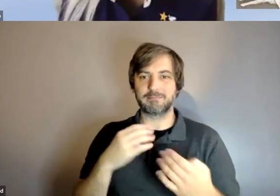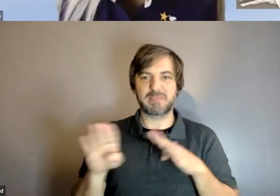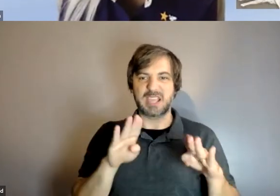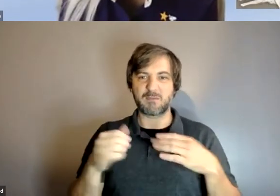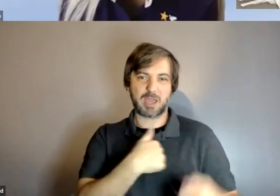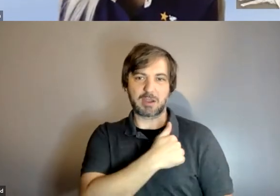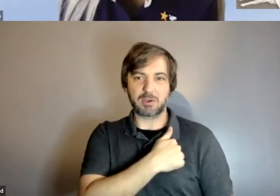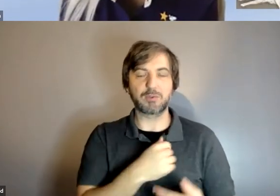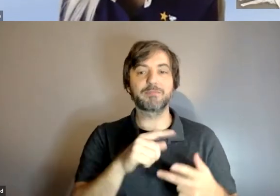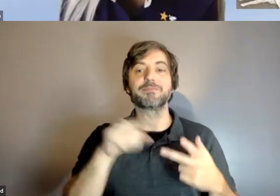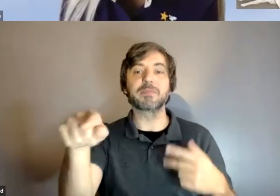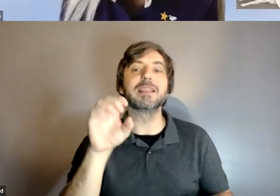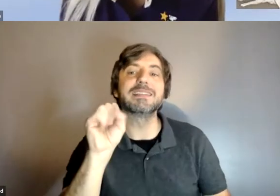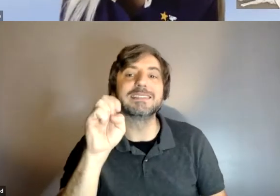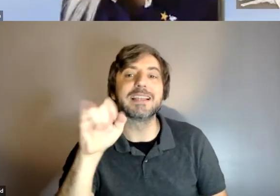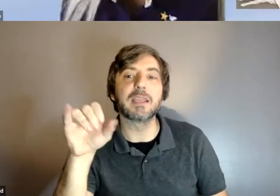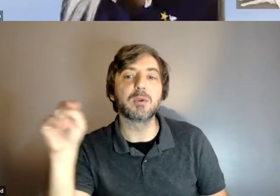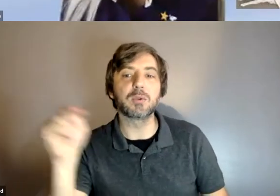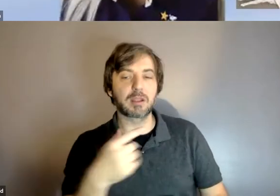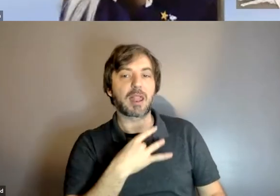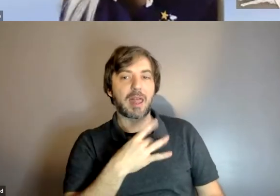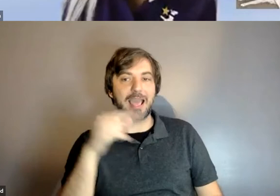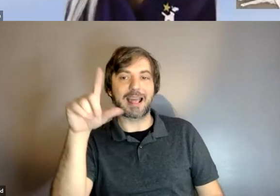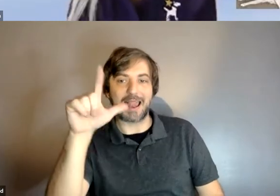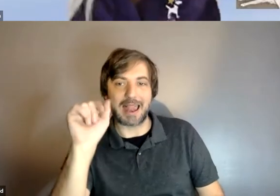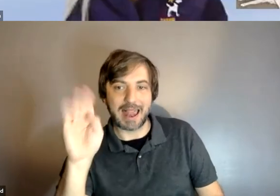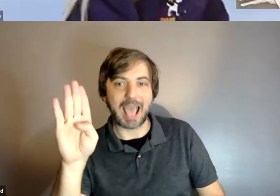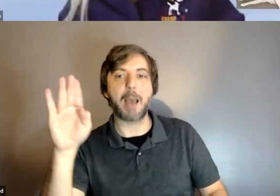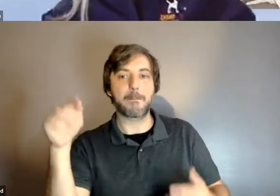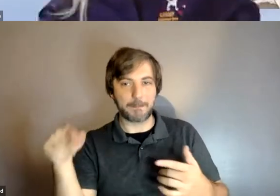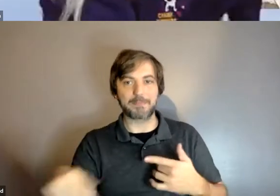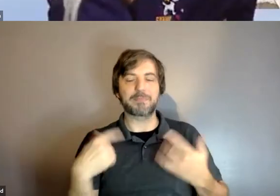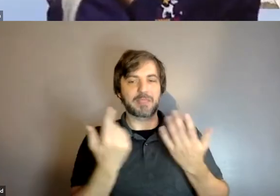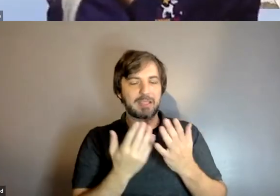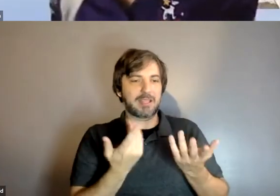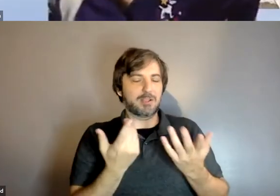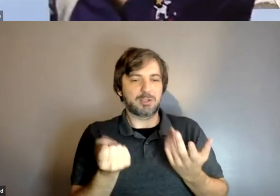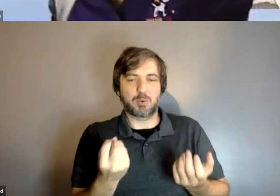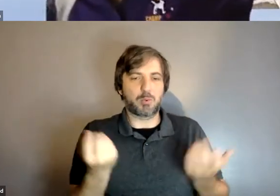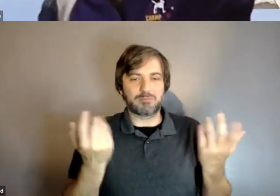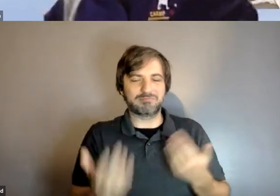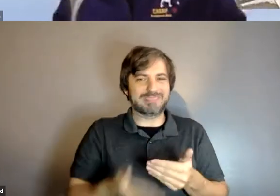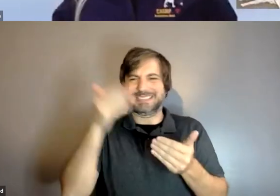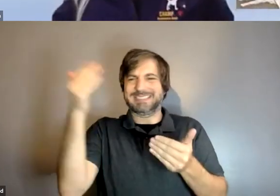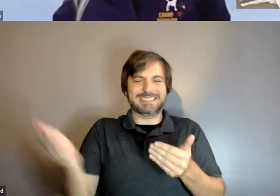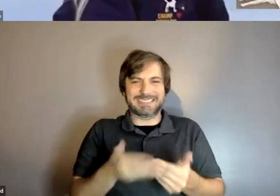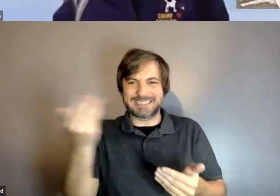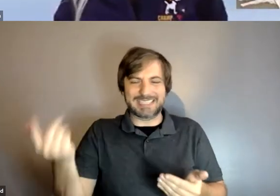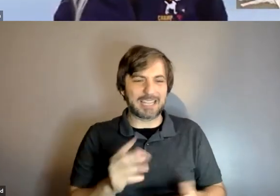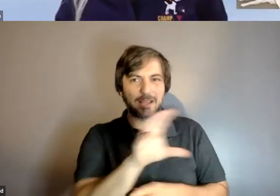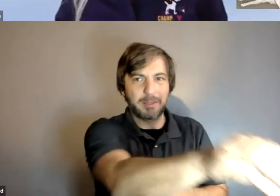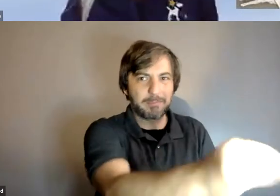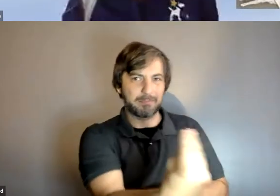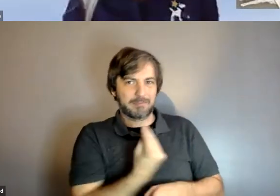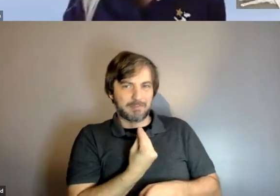retrievers because of their ability to i mean they're still food motivated it's really easy their reputation like they have a